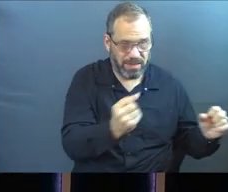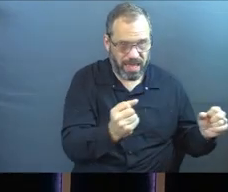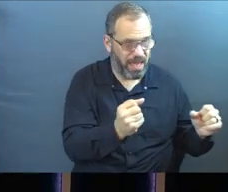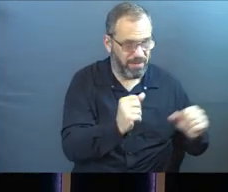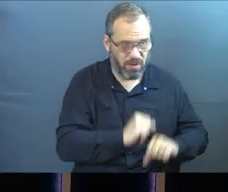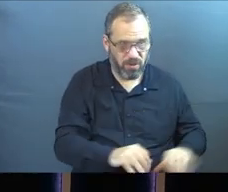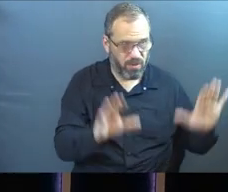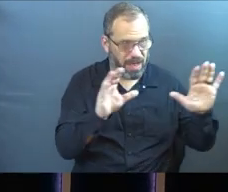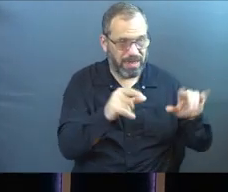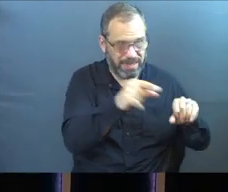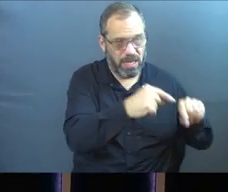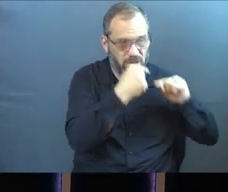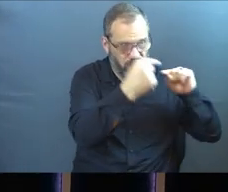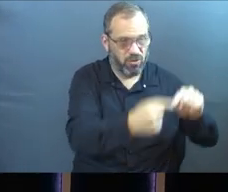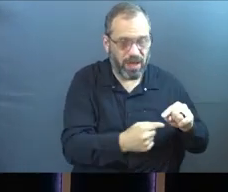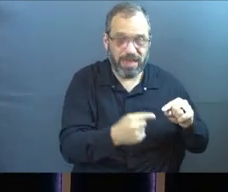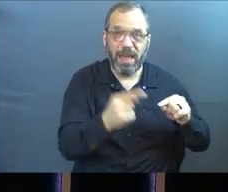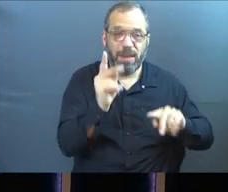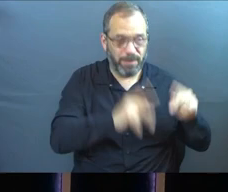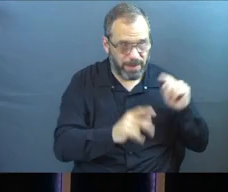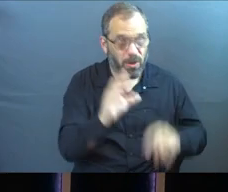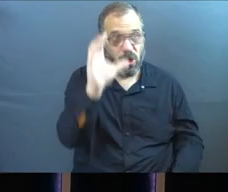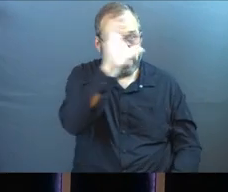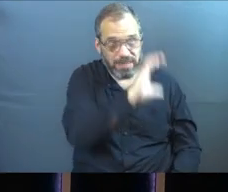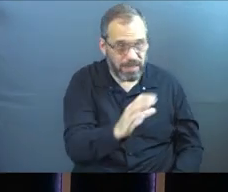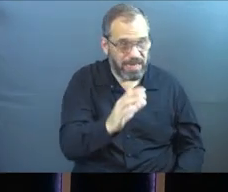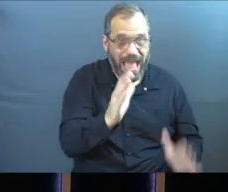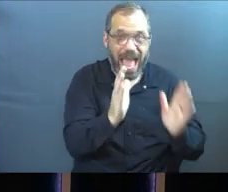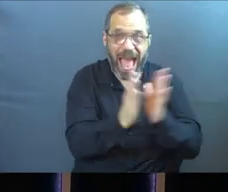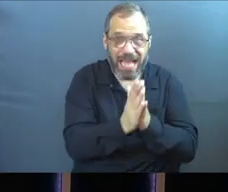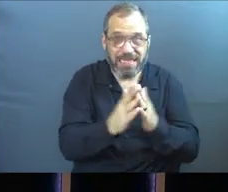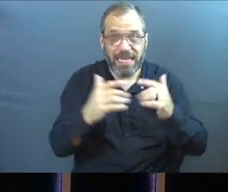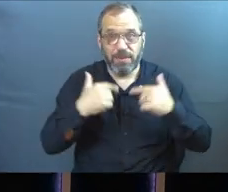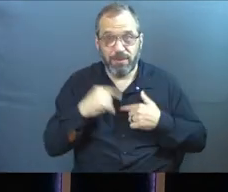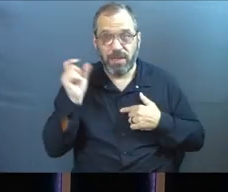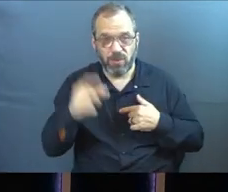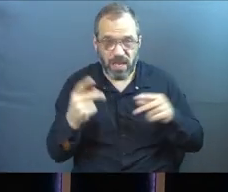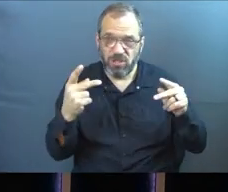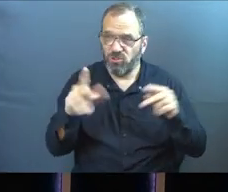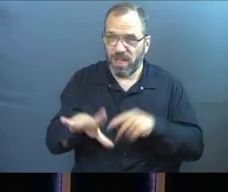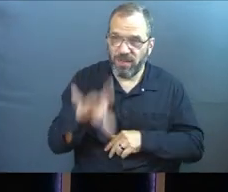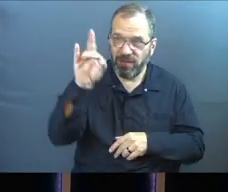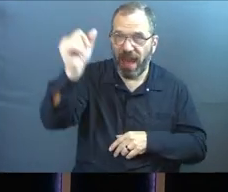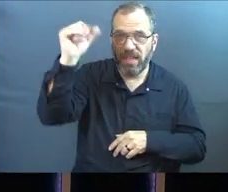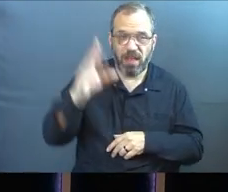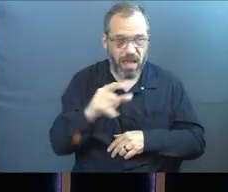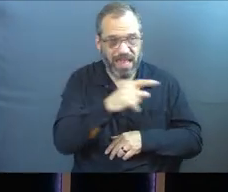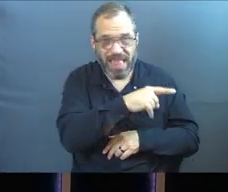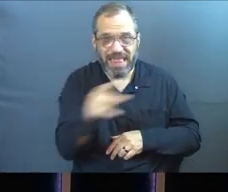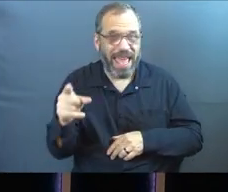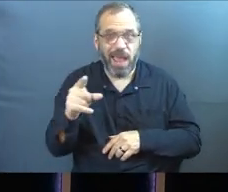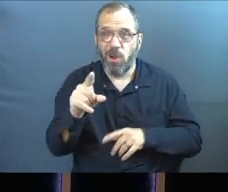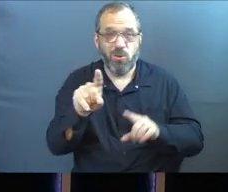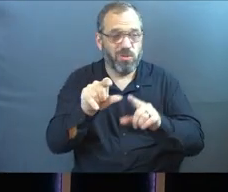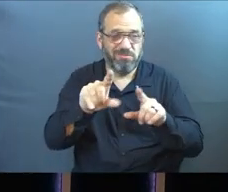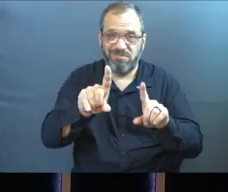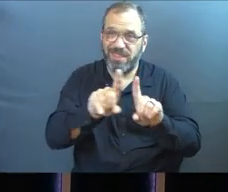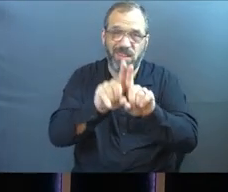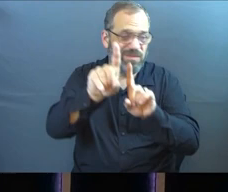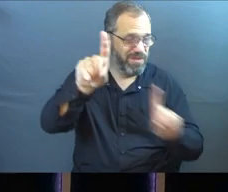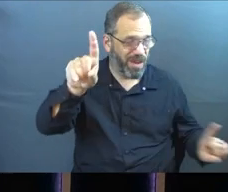yet. People that are still struggling. People are still seeking. Still asking questions. Still trying to find God. People who are far from God.